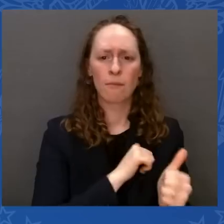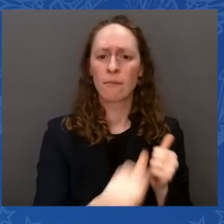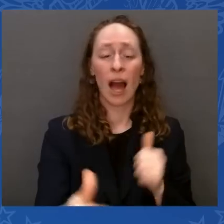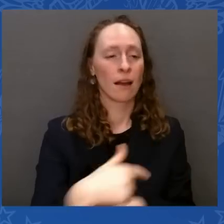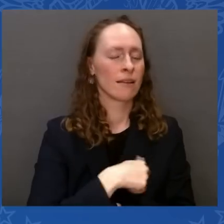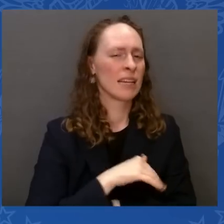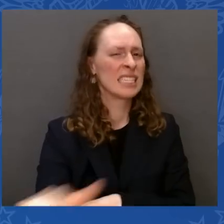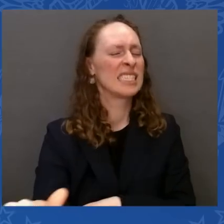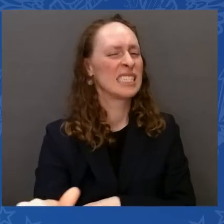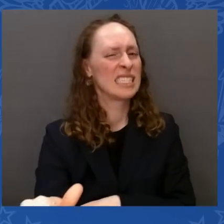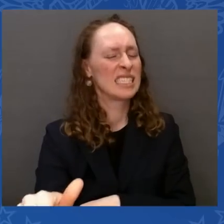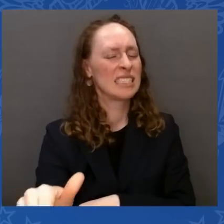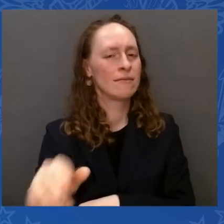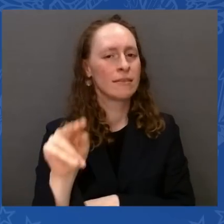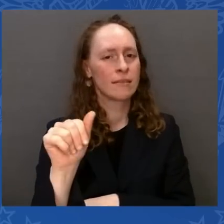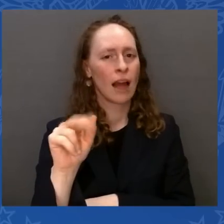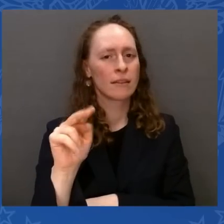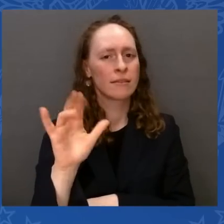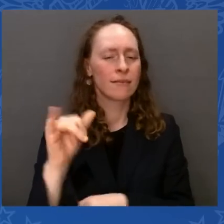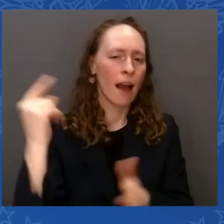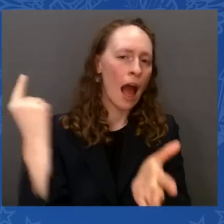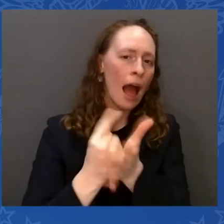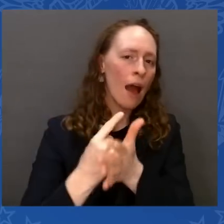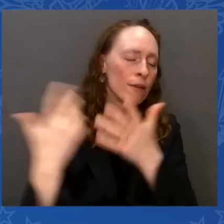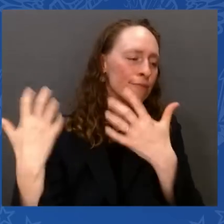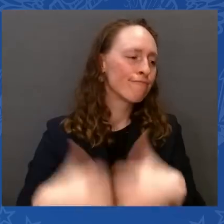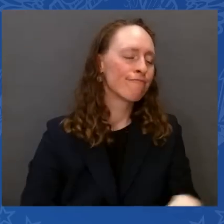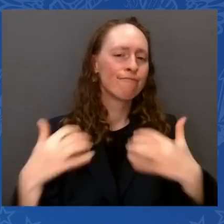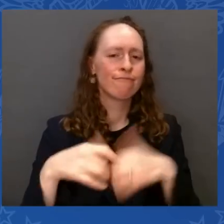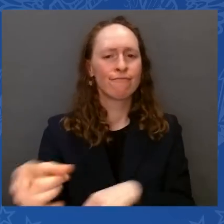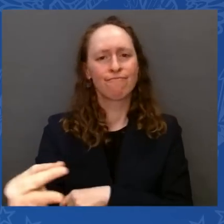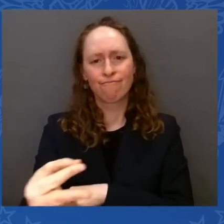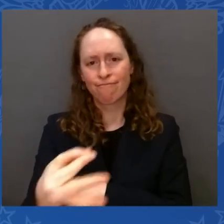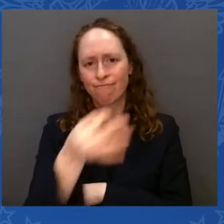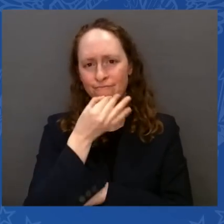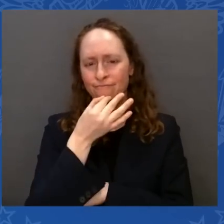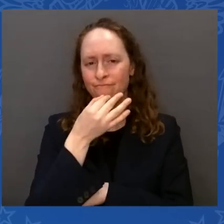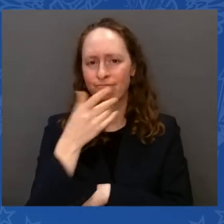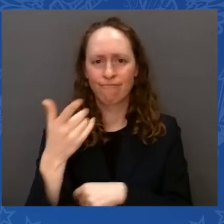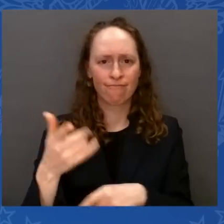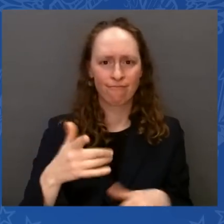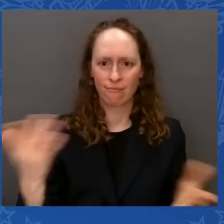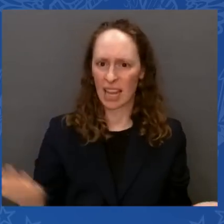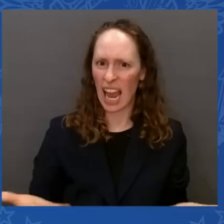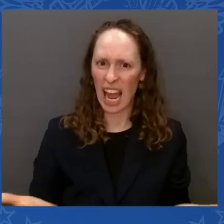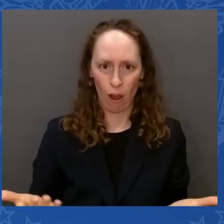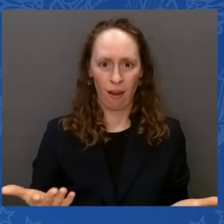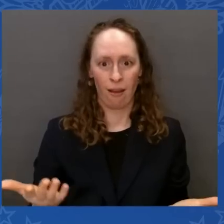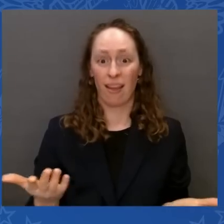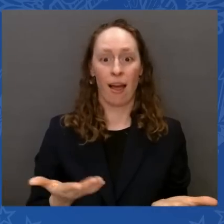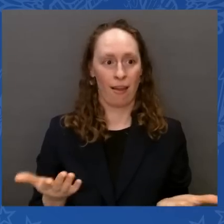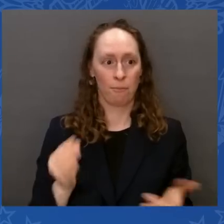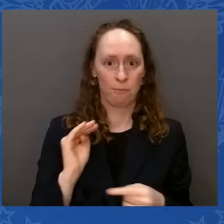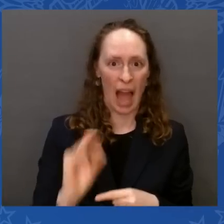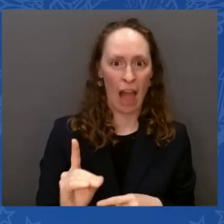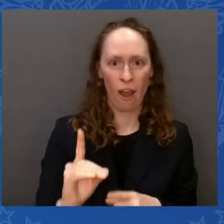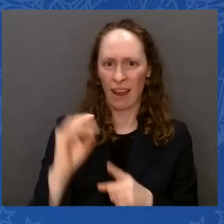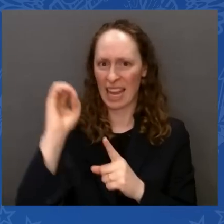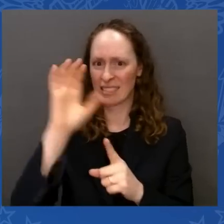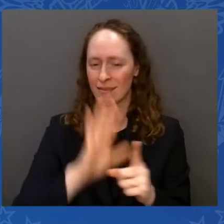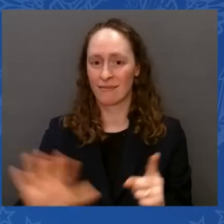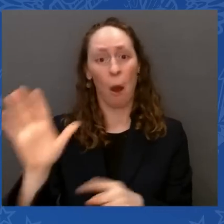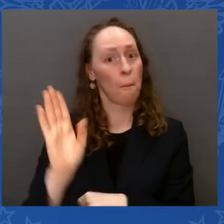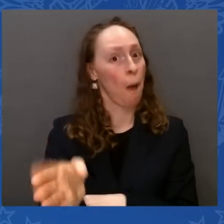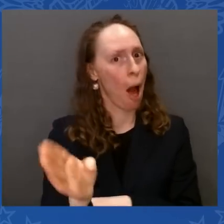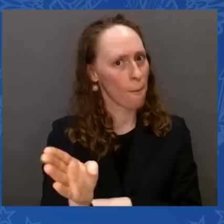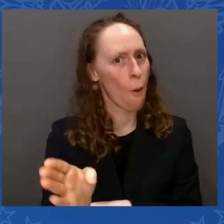power here in the East, particularly in Maryland, particularly in Baltimore. And so I just want to thank you for everything